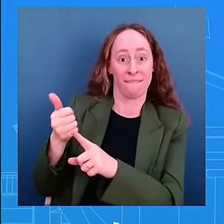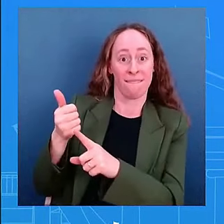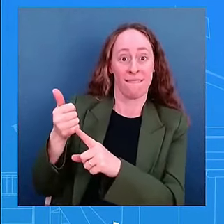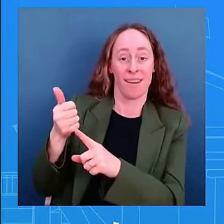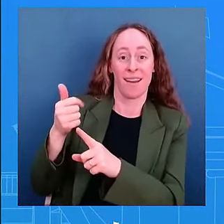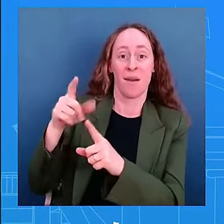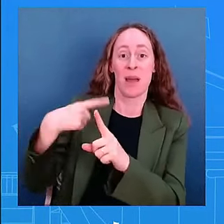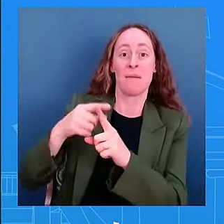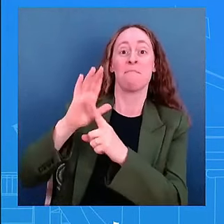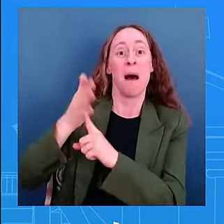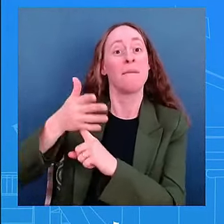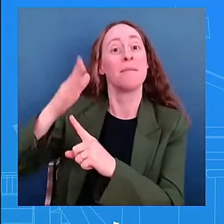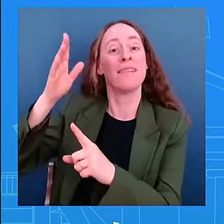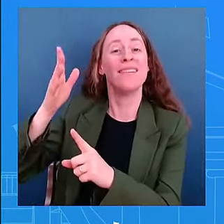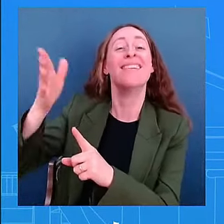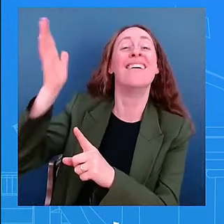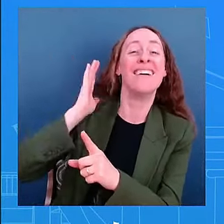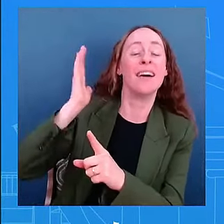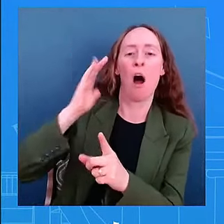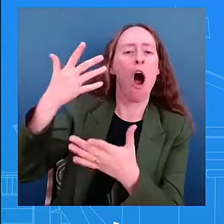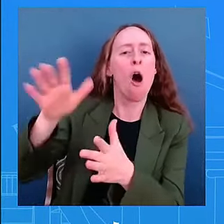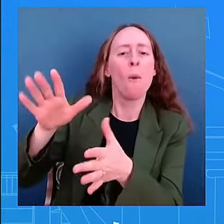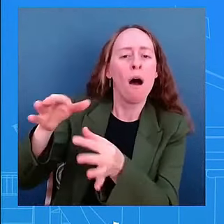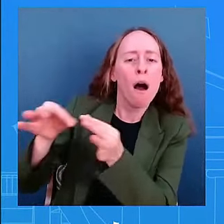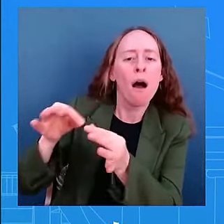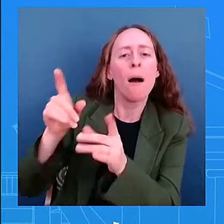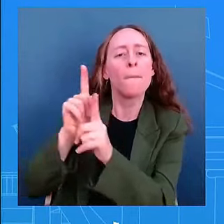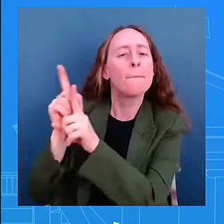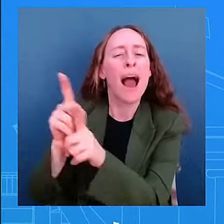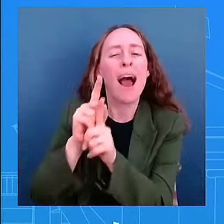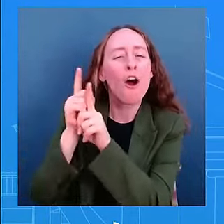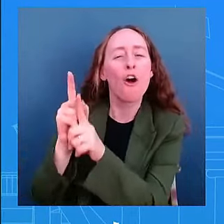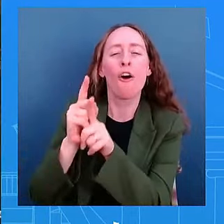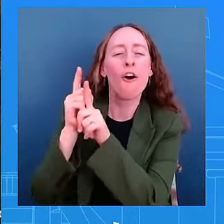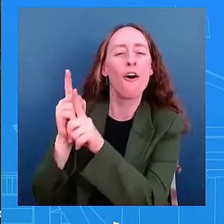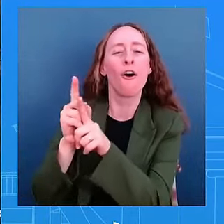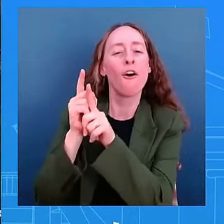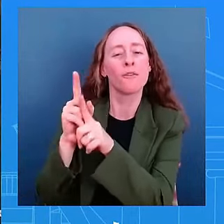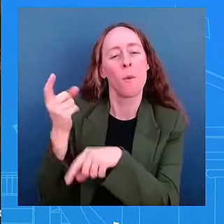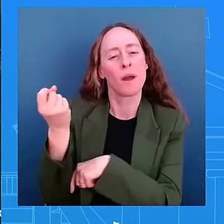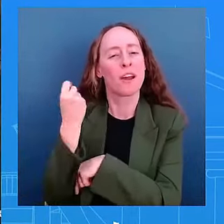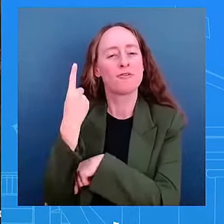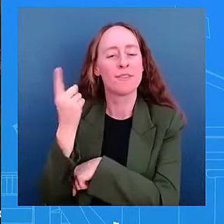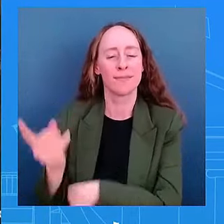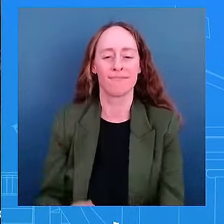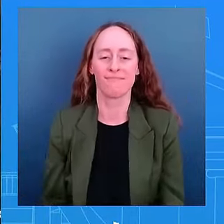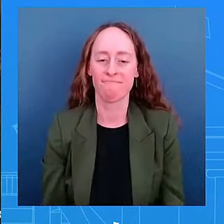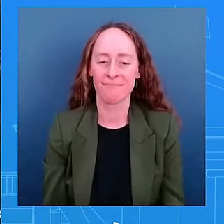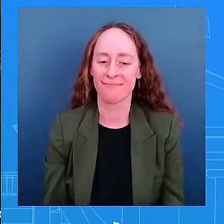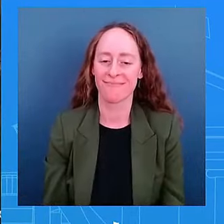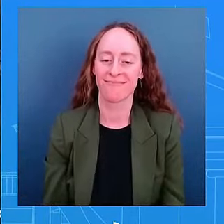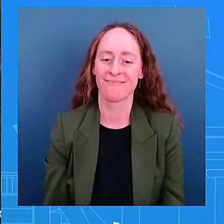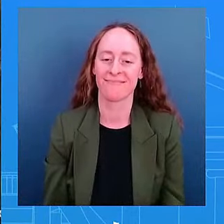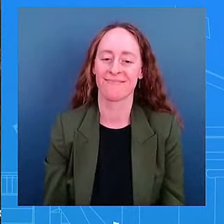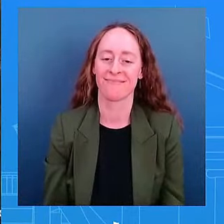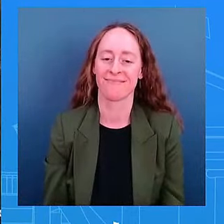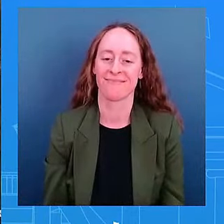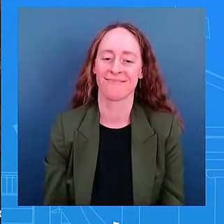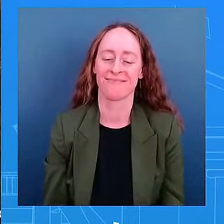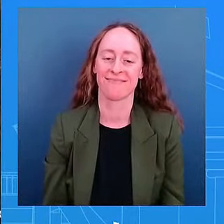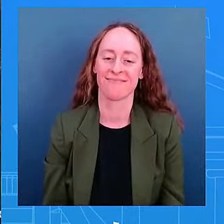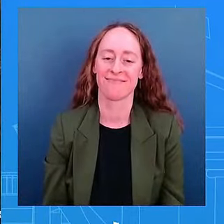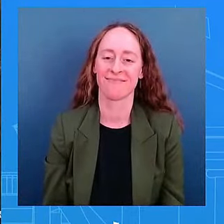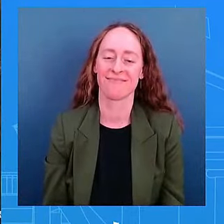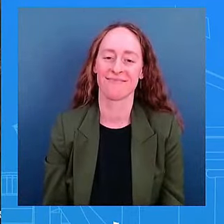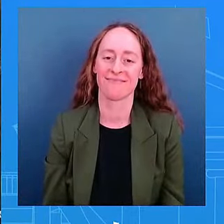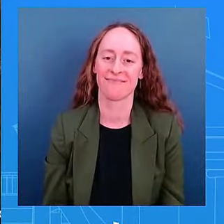to her but certainly not going to go beyond beyond that and where's the president when it comes to picking a new secret service director is this a very short